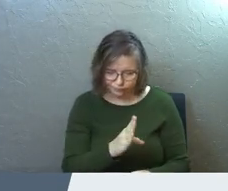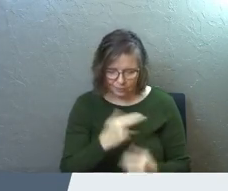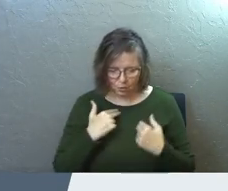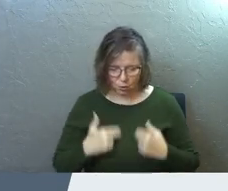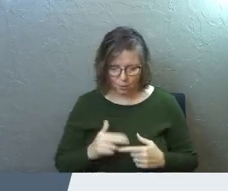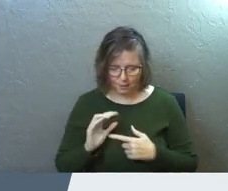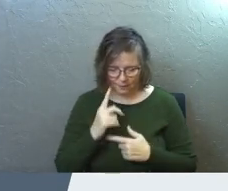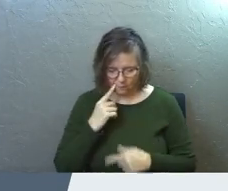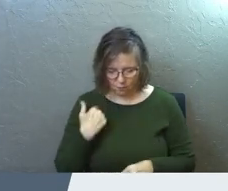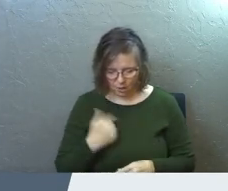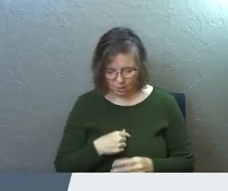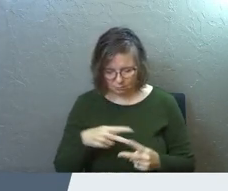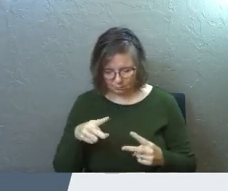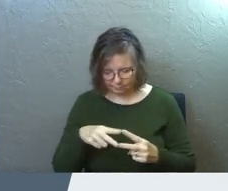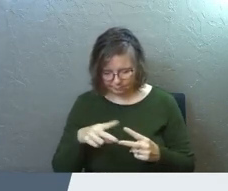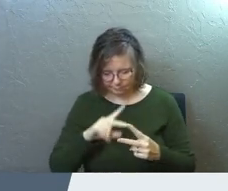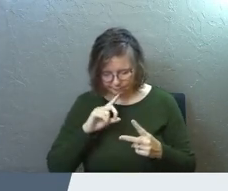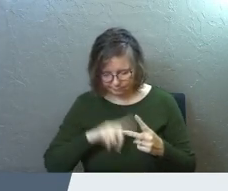human condition for us.